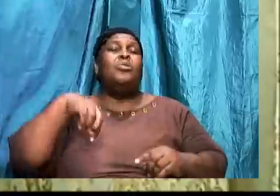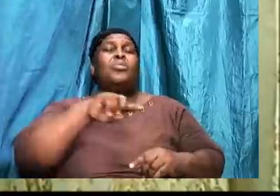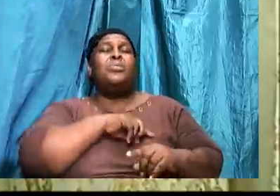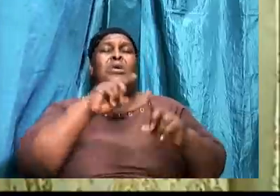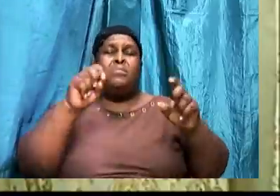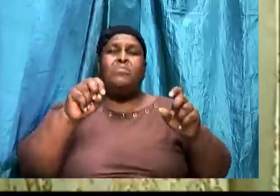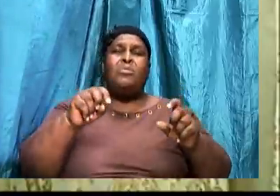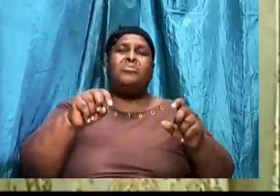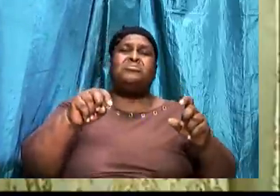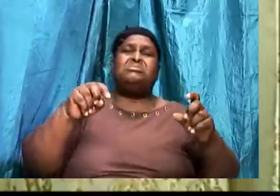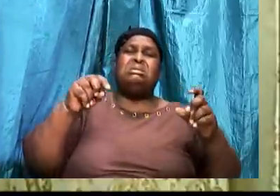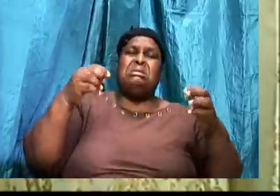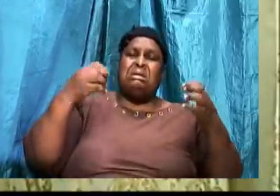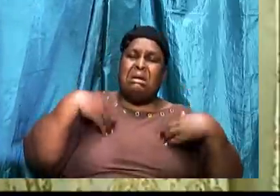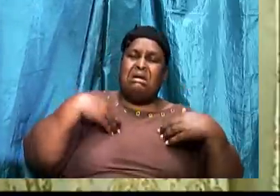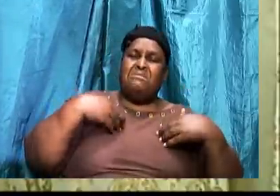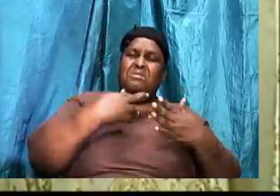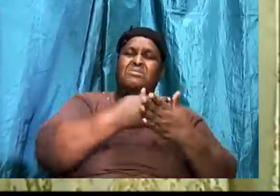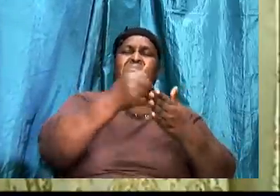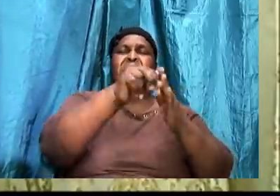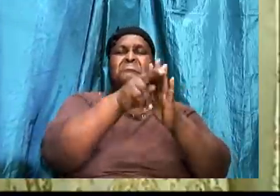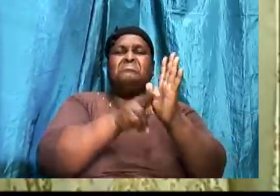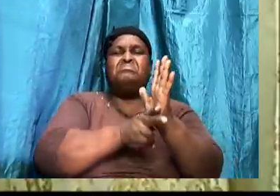we keep on that righteousness?